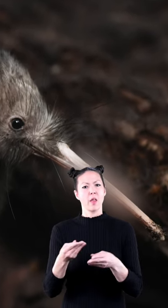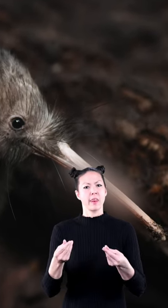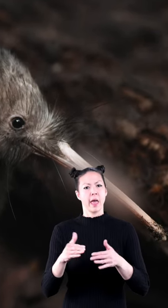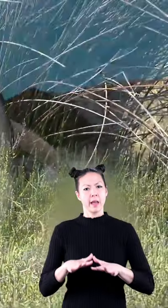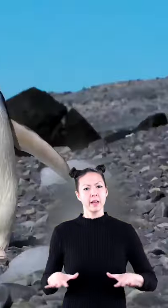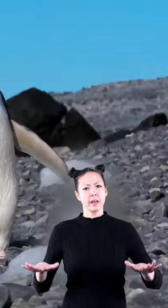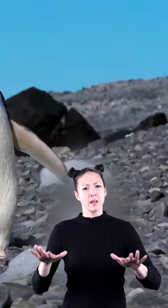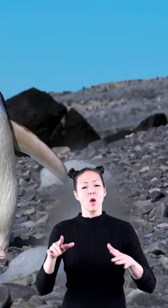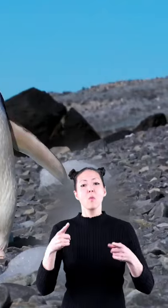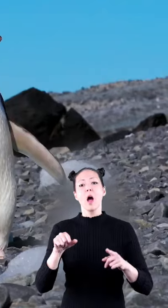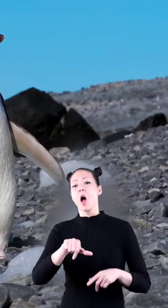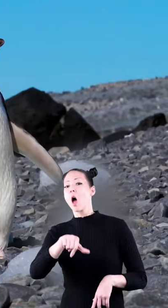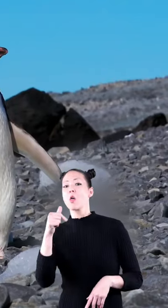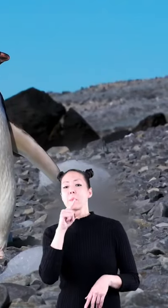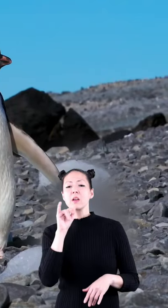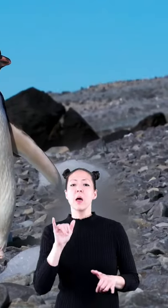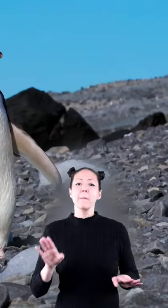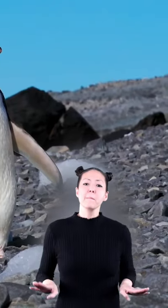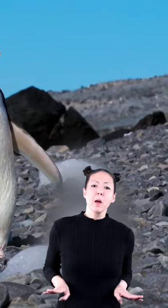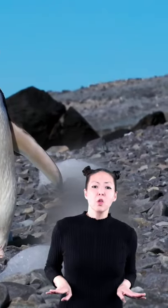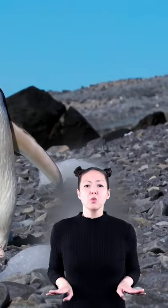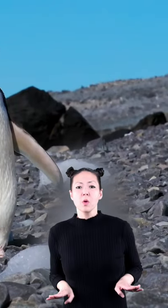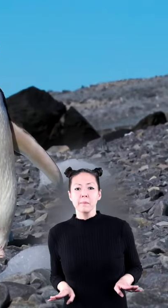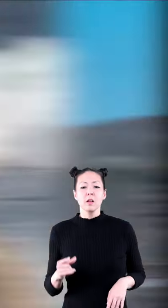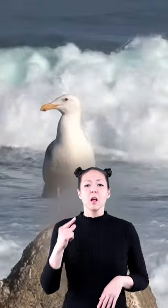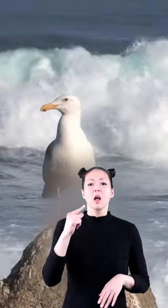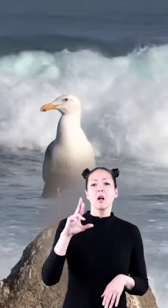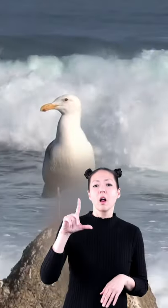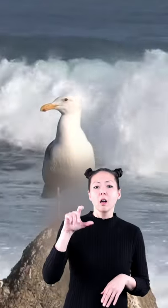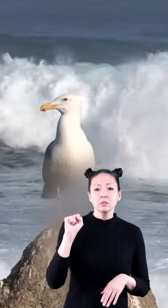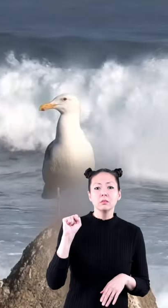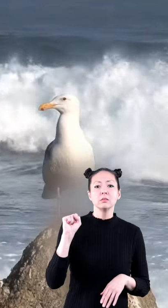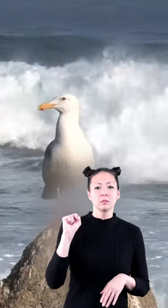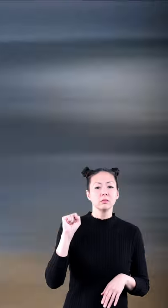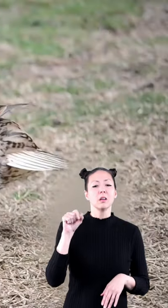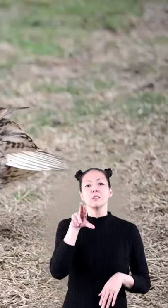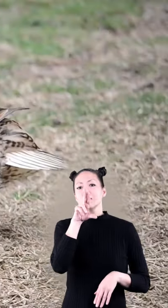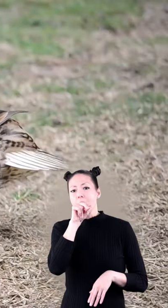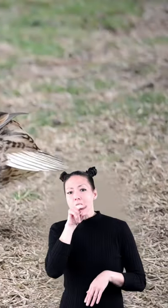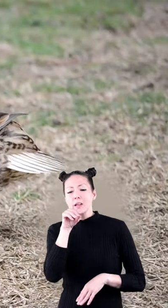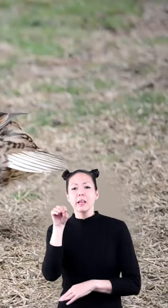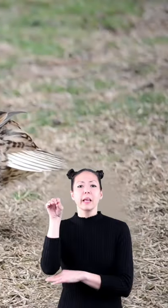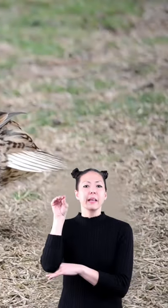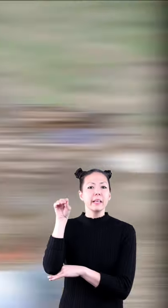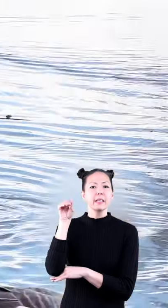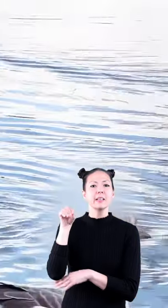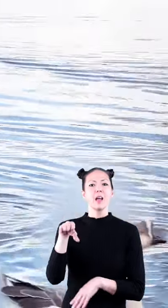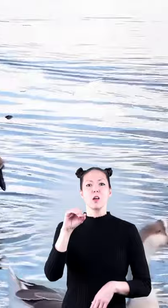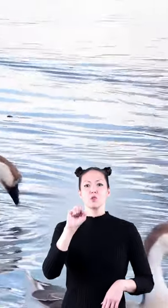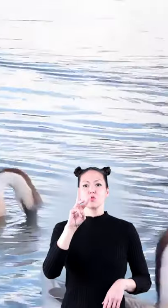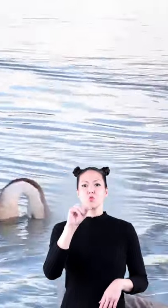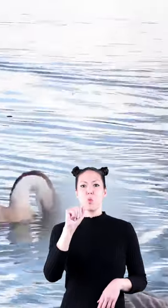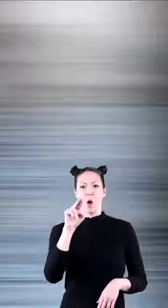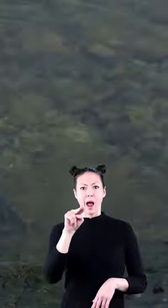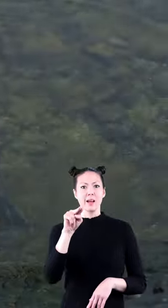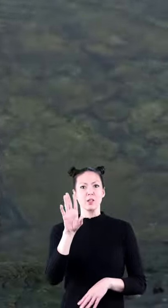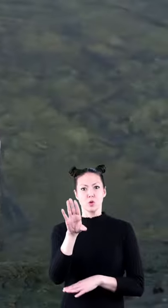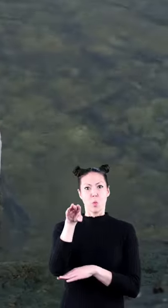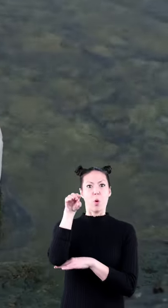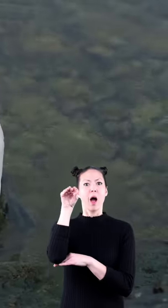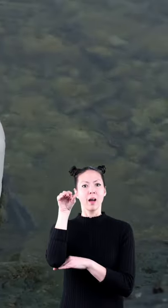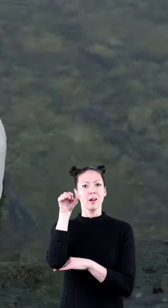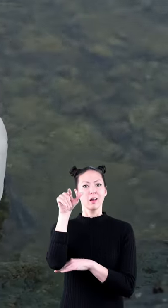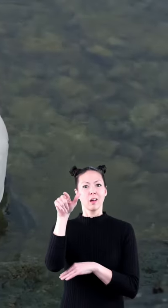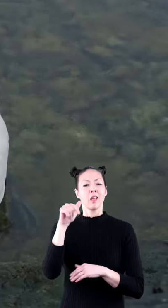land while other birds like penguins gulls ducks geese and